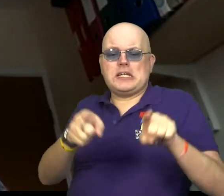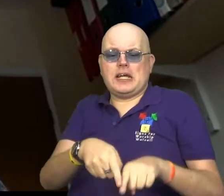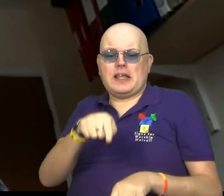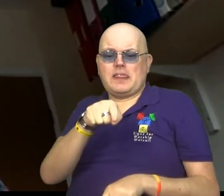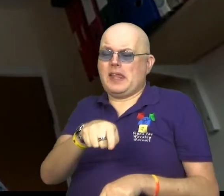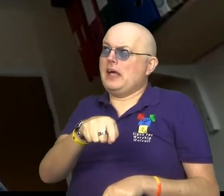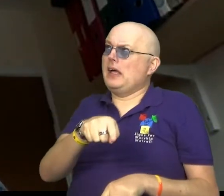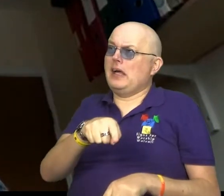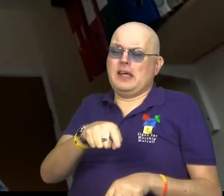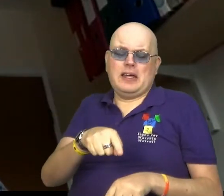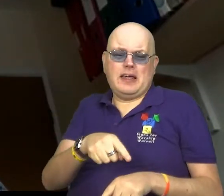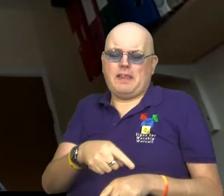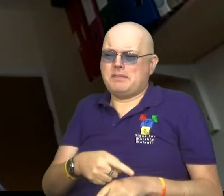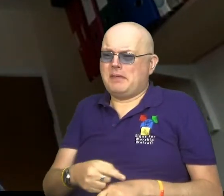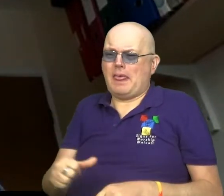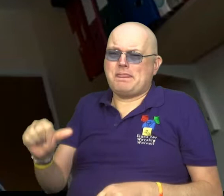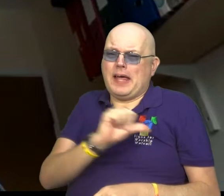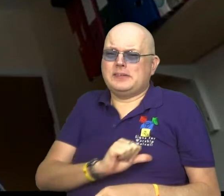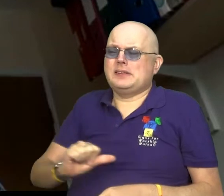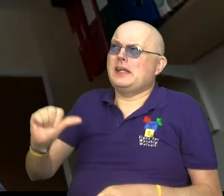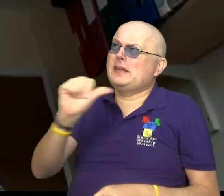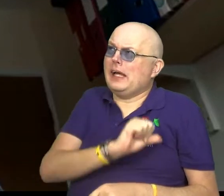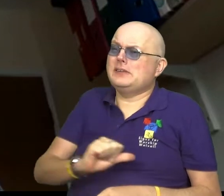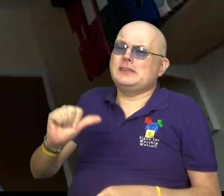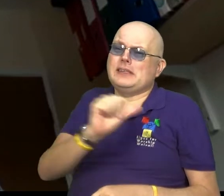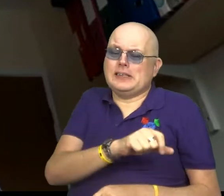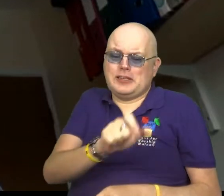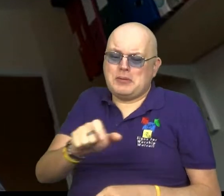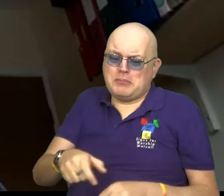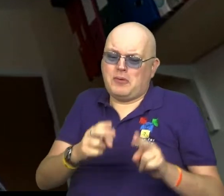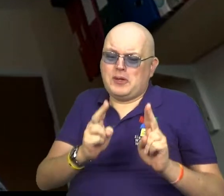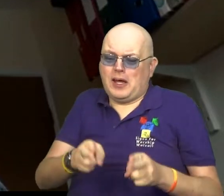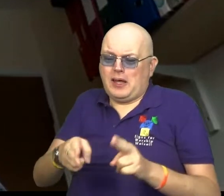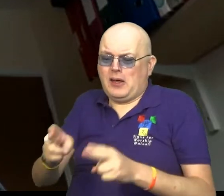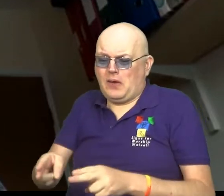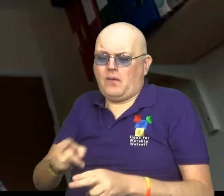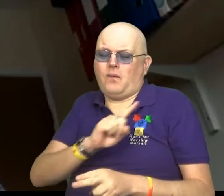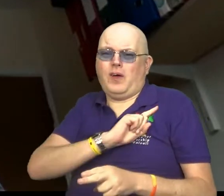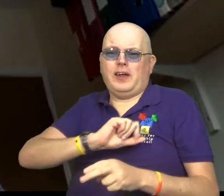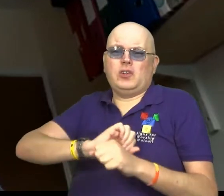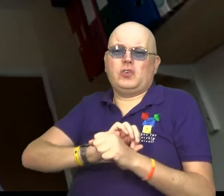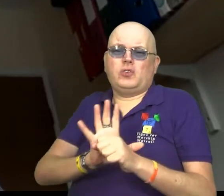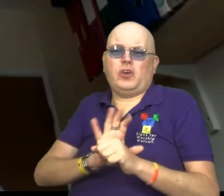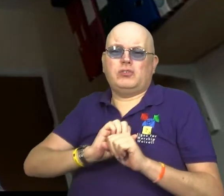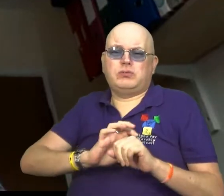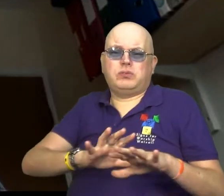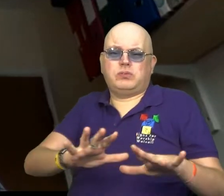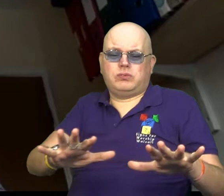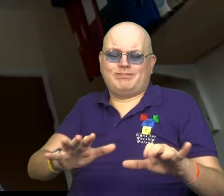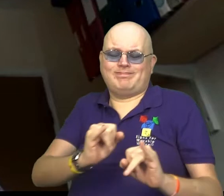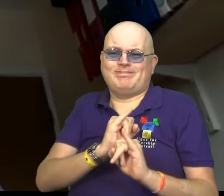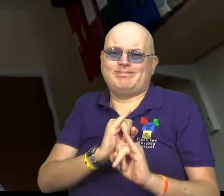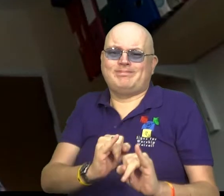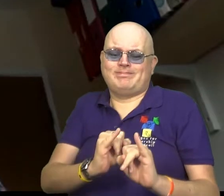suffering the loss of many thousands of their relatives and friends to the ravages of